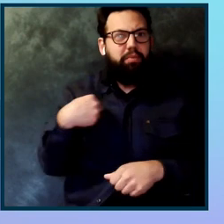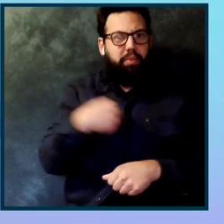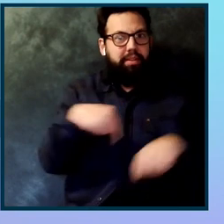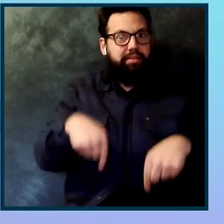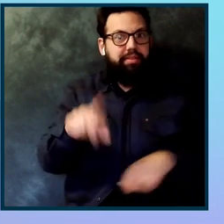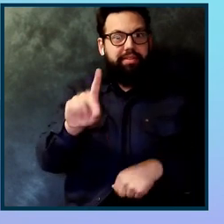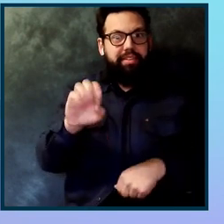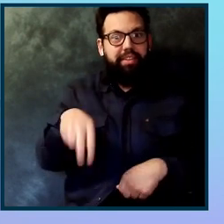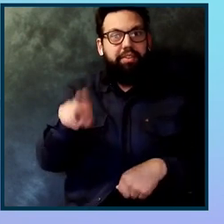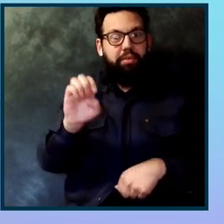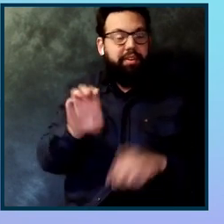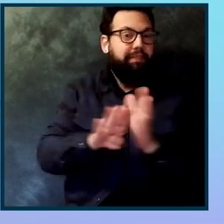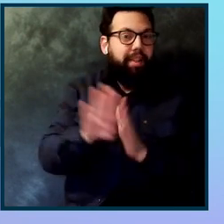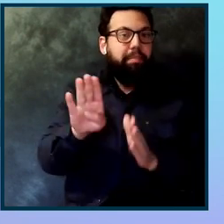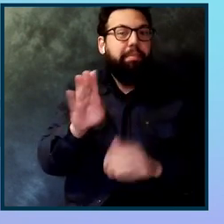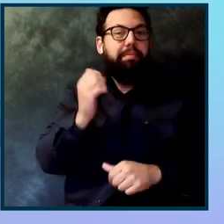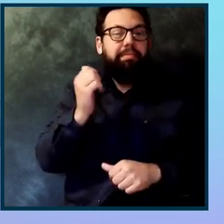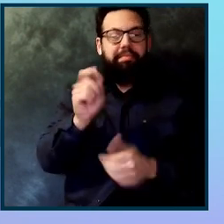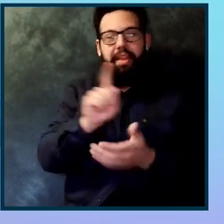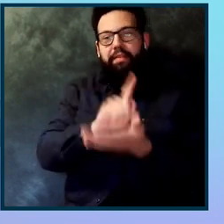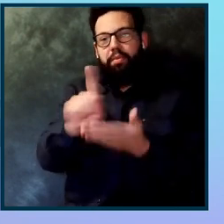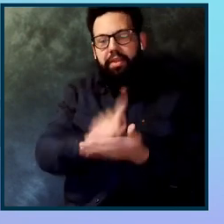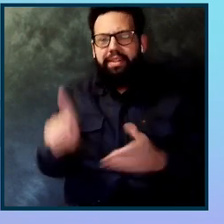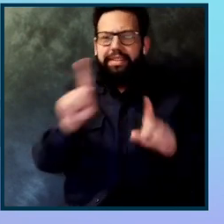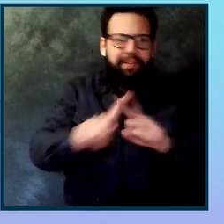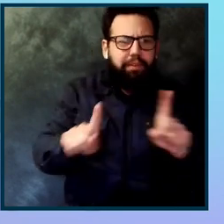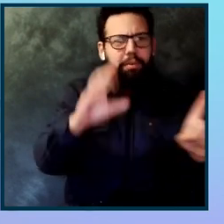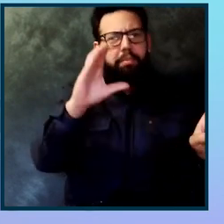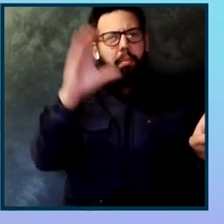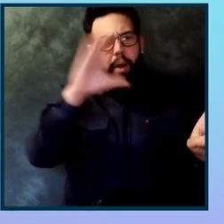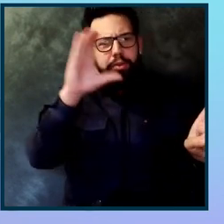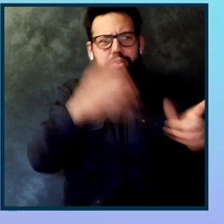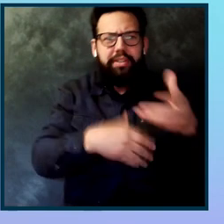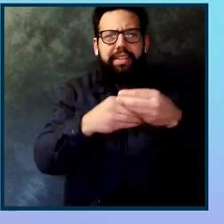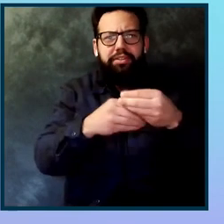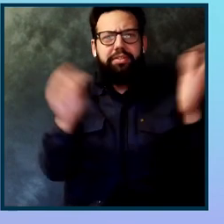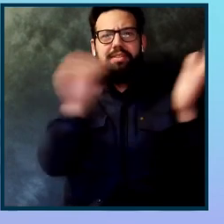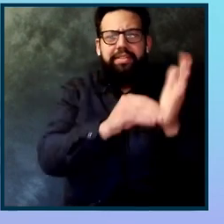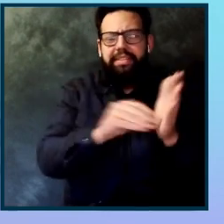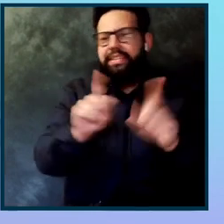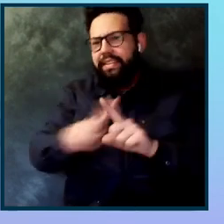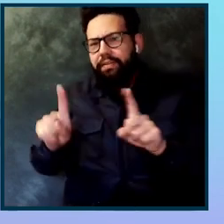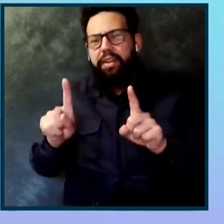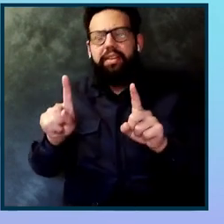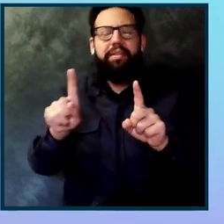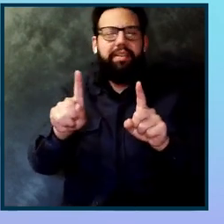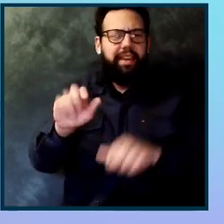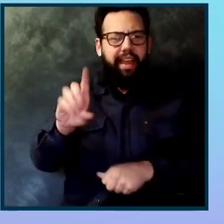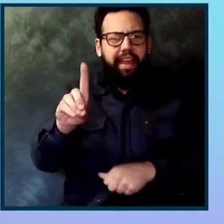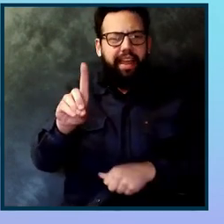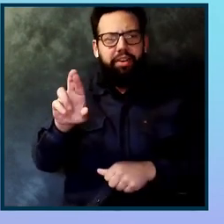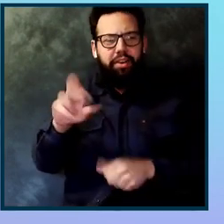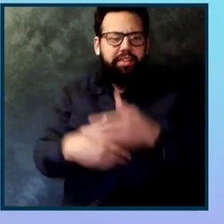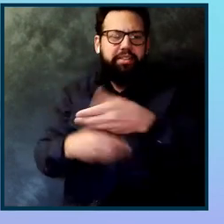That's a combination of people using our different browser extensions and editor extensions and etc. Also